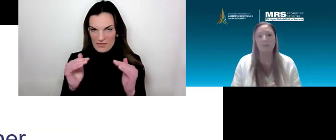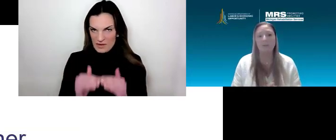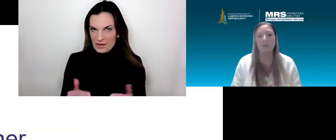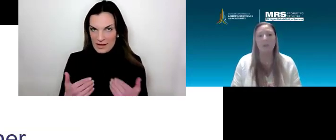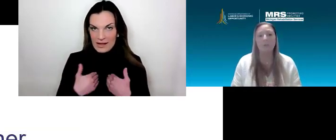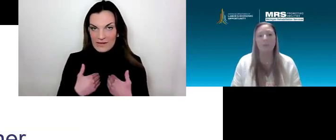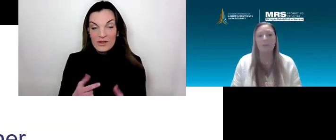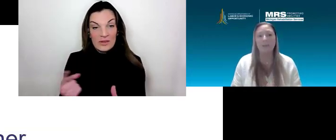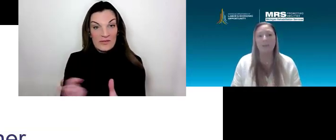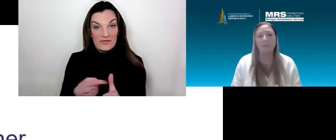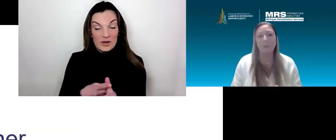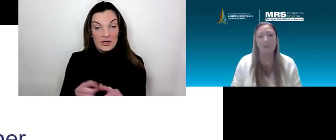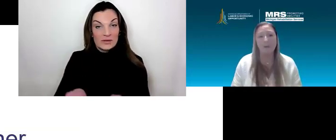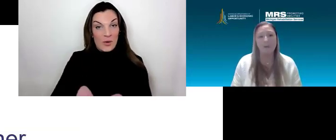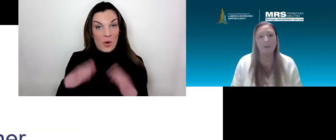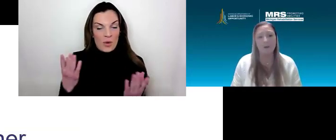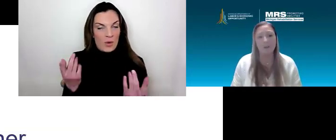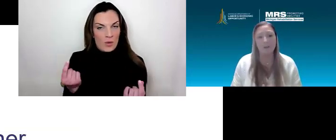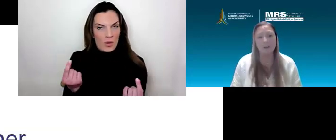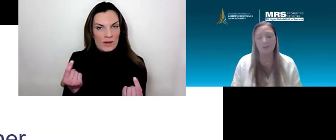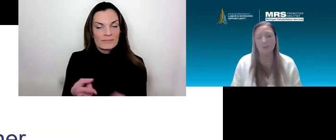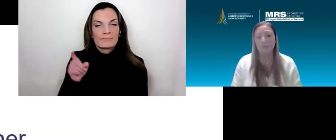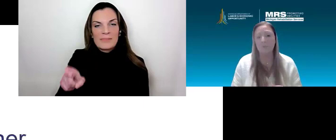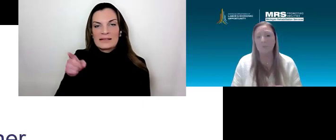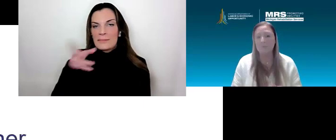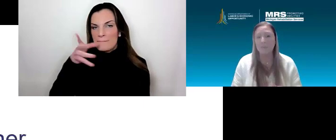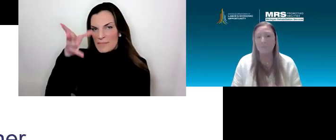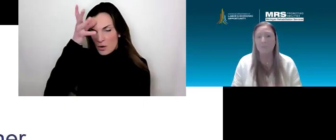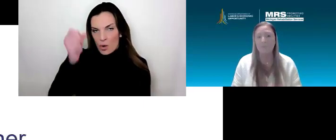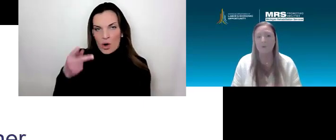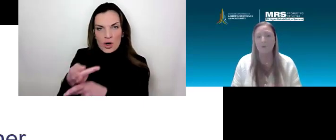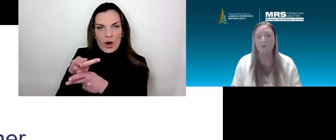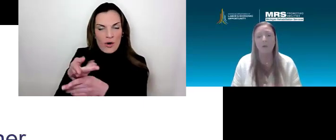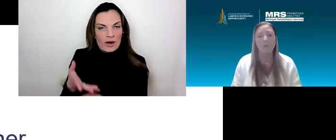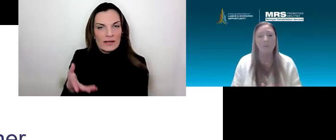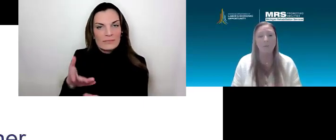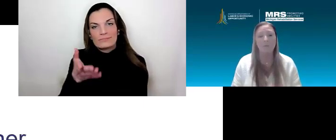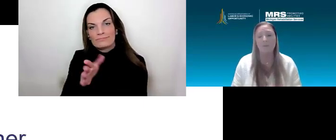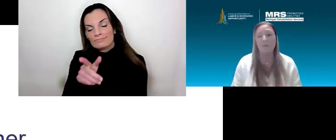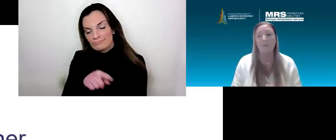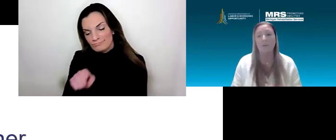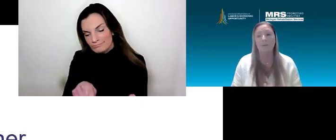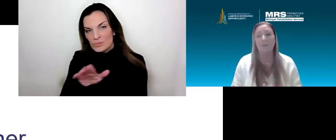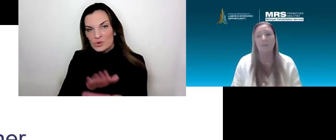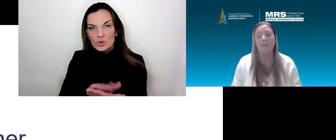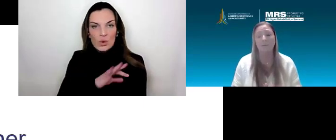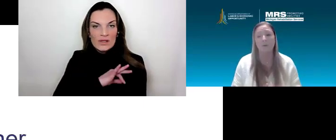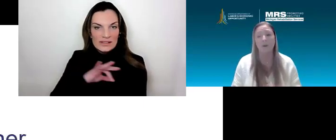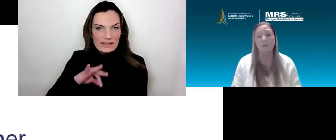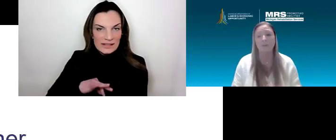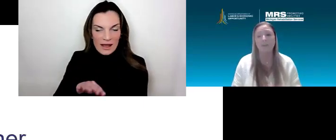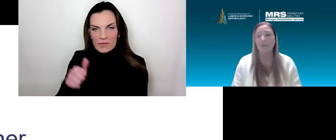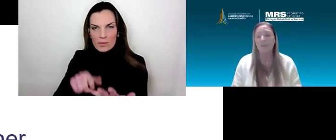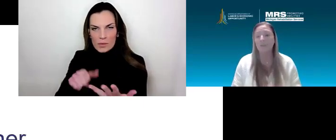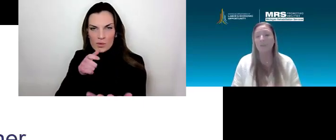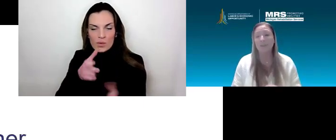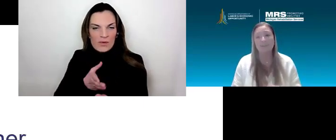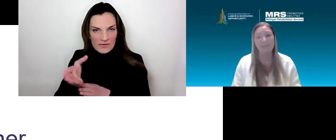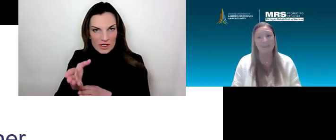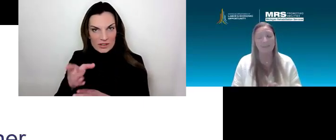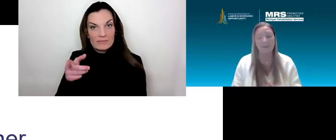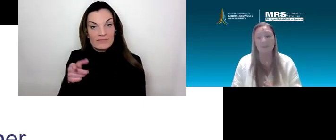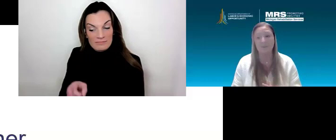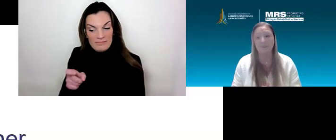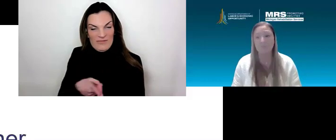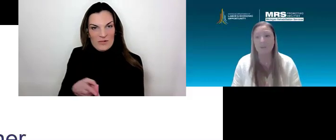Pre-ETS, we need to have a parent or guardian, a school staff member or other professional contact MRS. You can